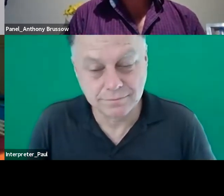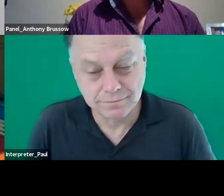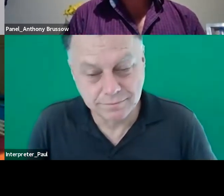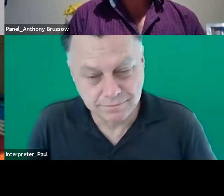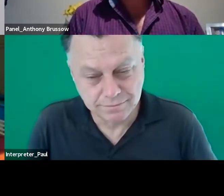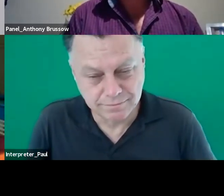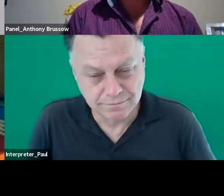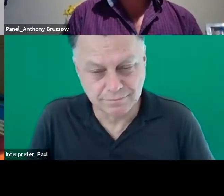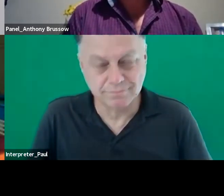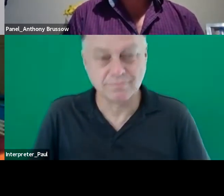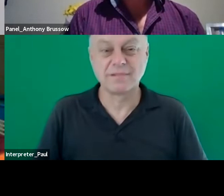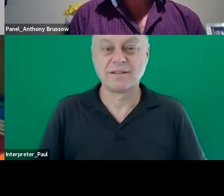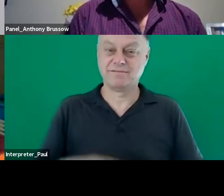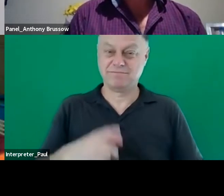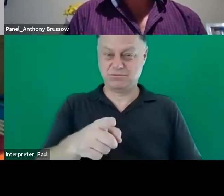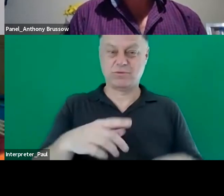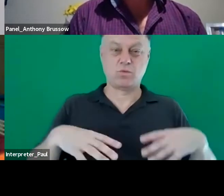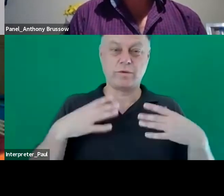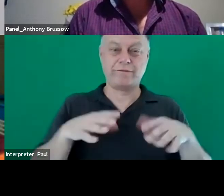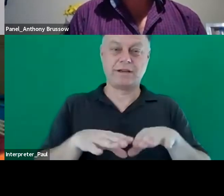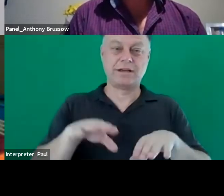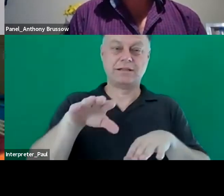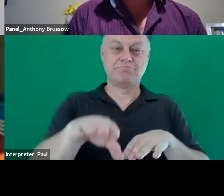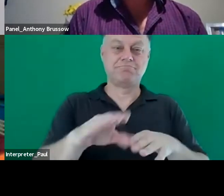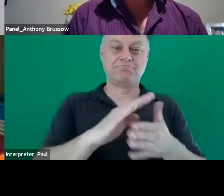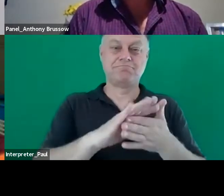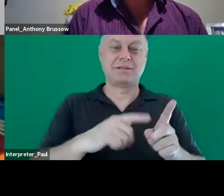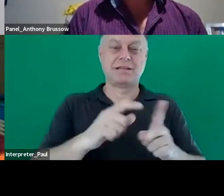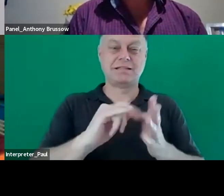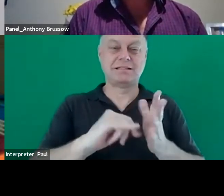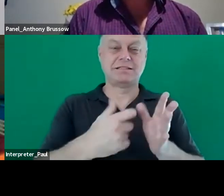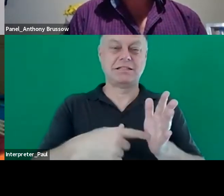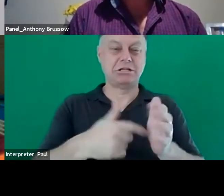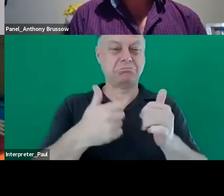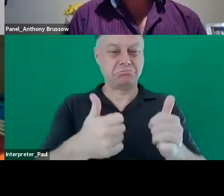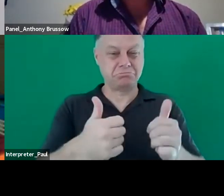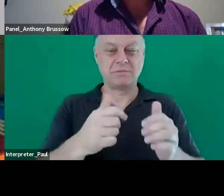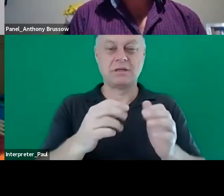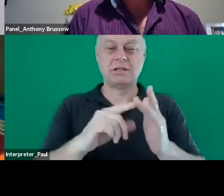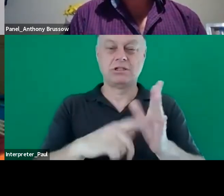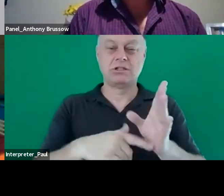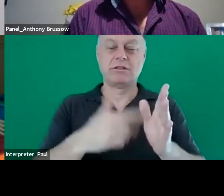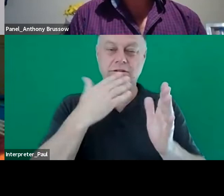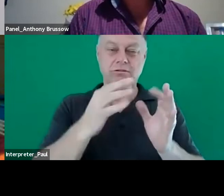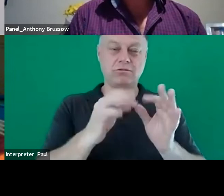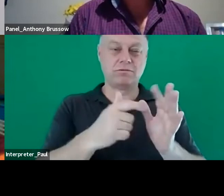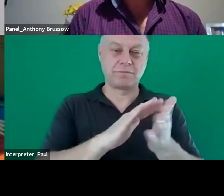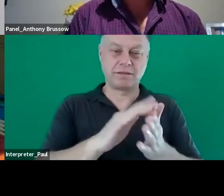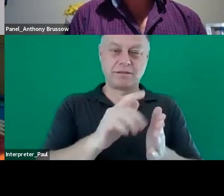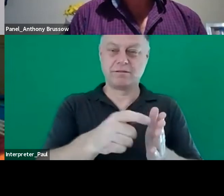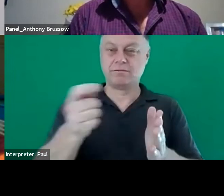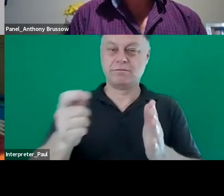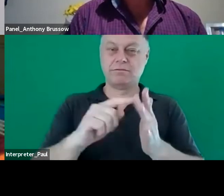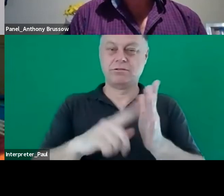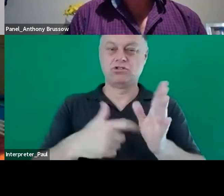give yourself a head start um what a a good thought thanks beth jack what about you what advice would you give to